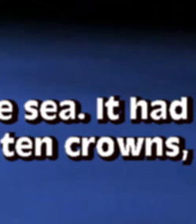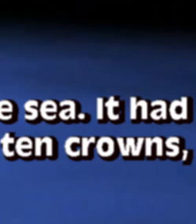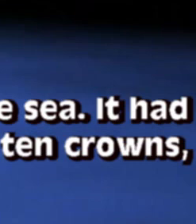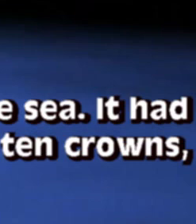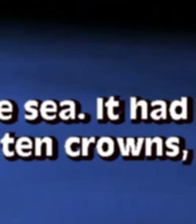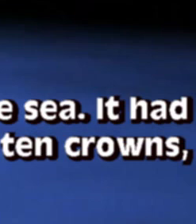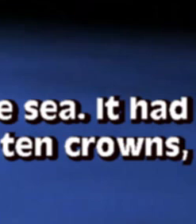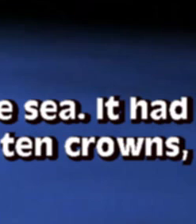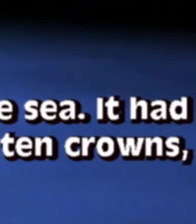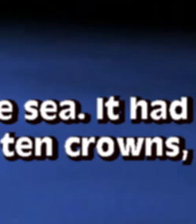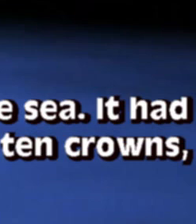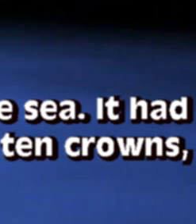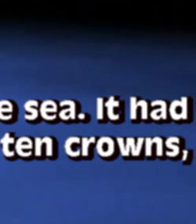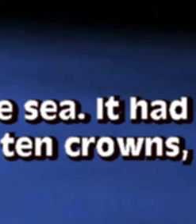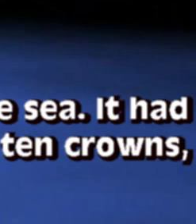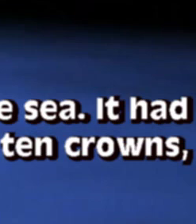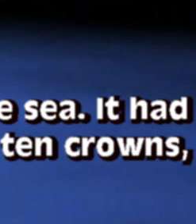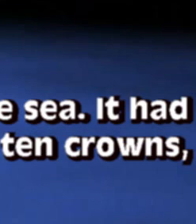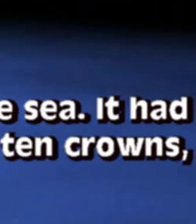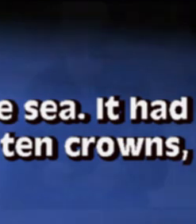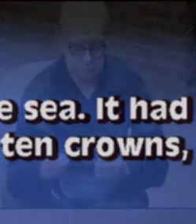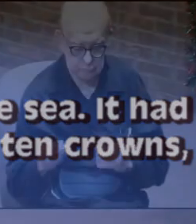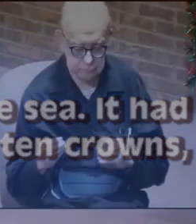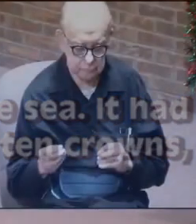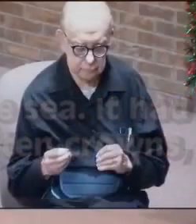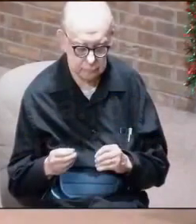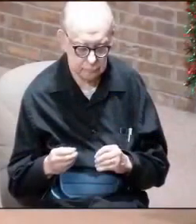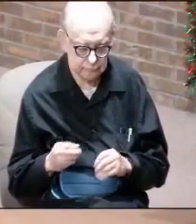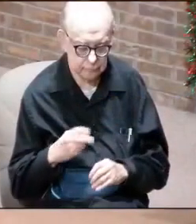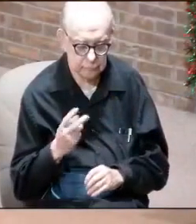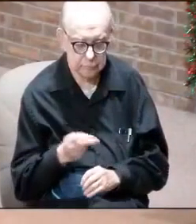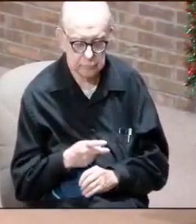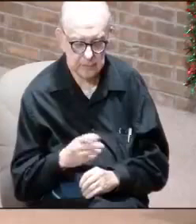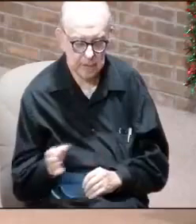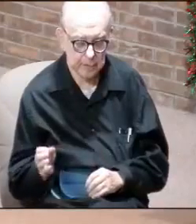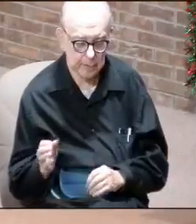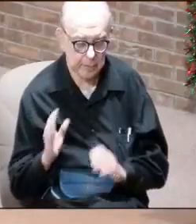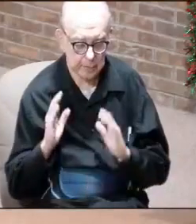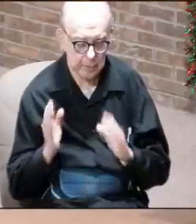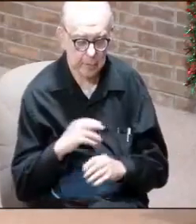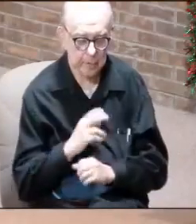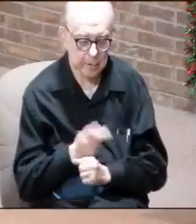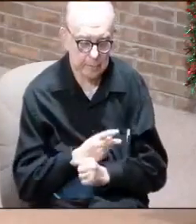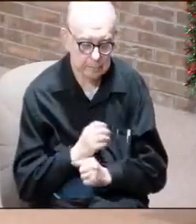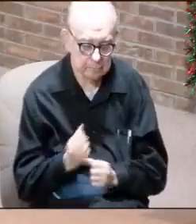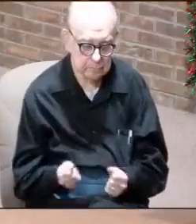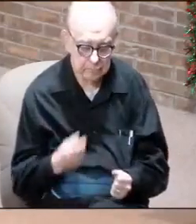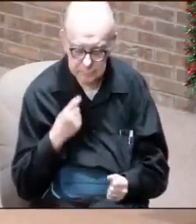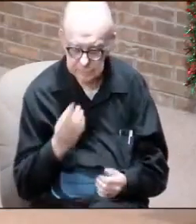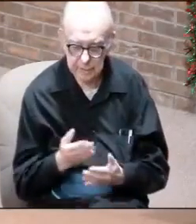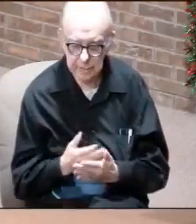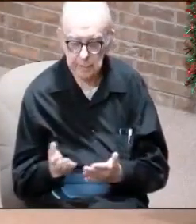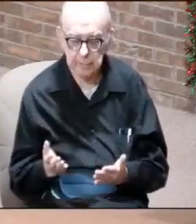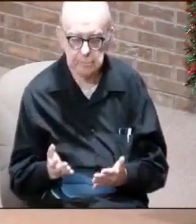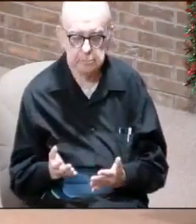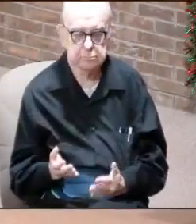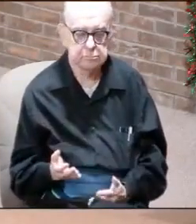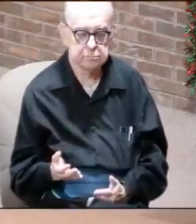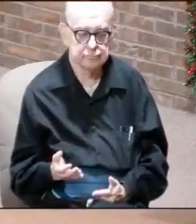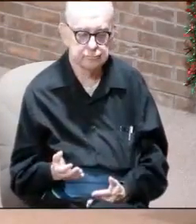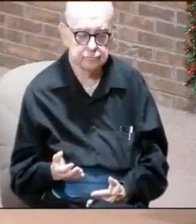the dragon gave the beast his power, his throne, and great authority. So what's that saying? Let me say this to you all